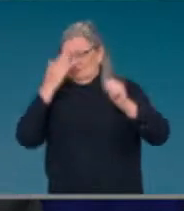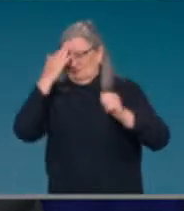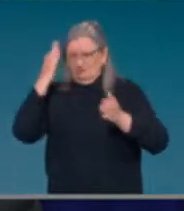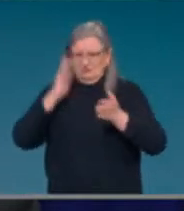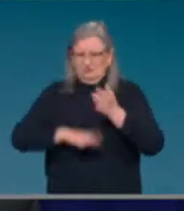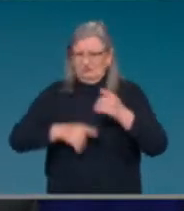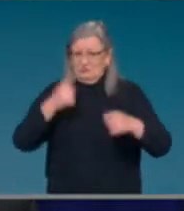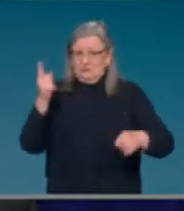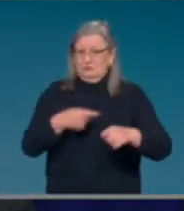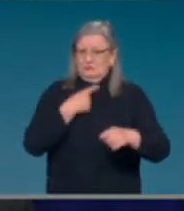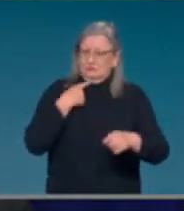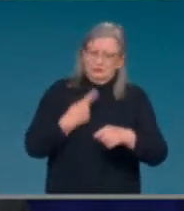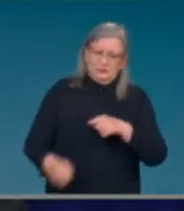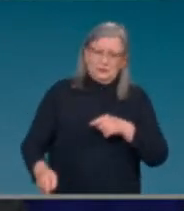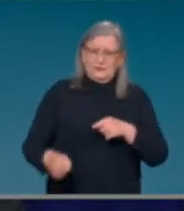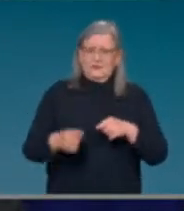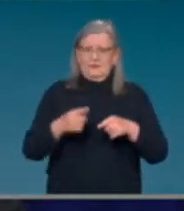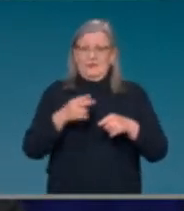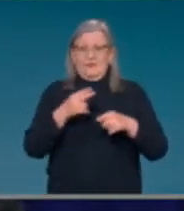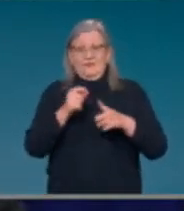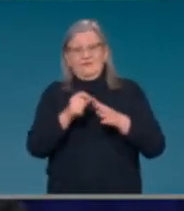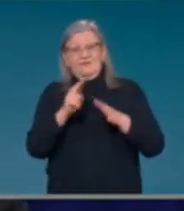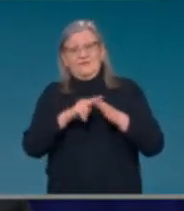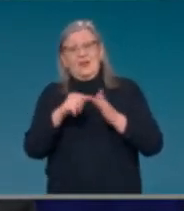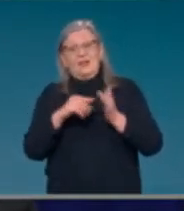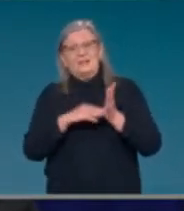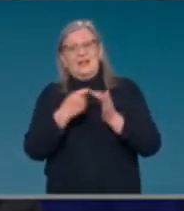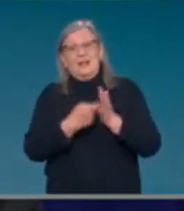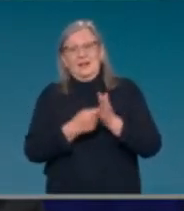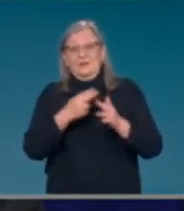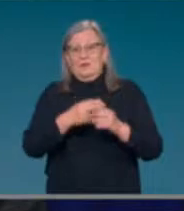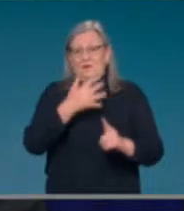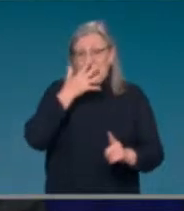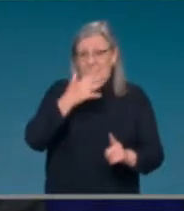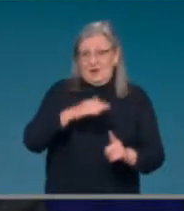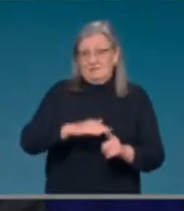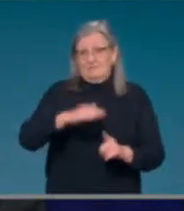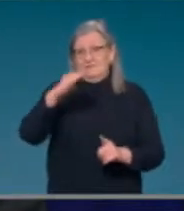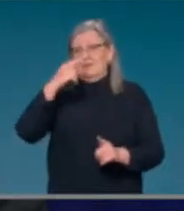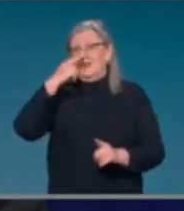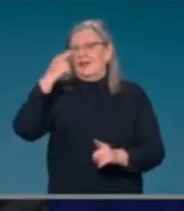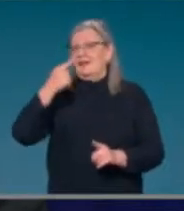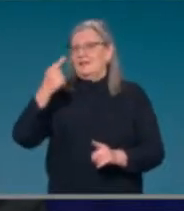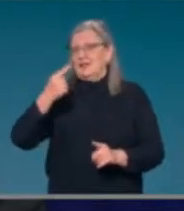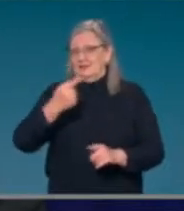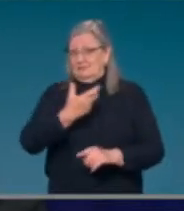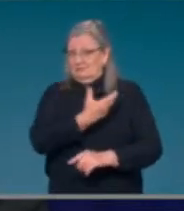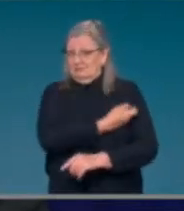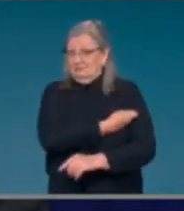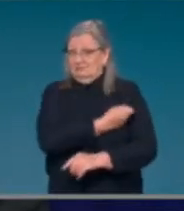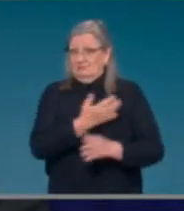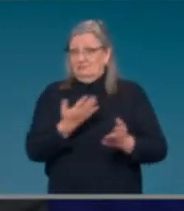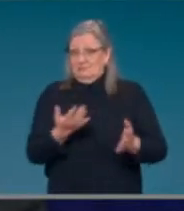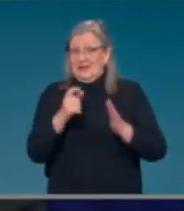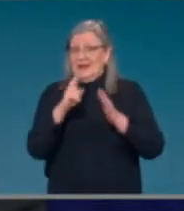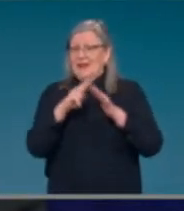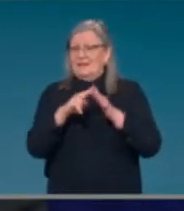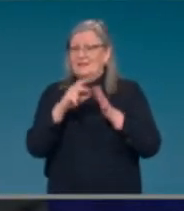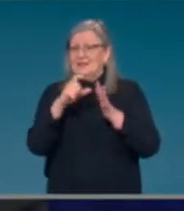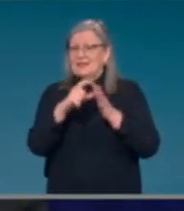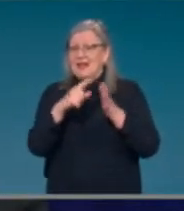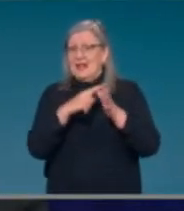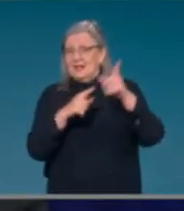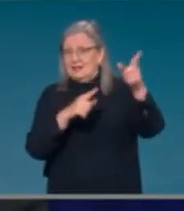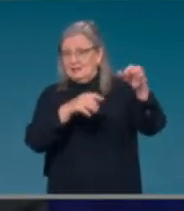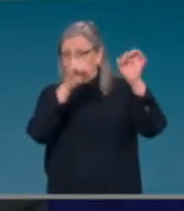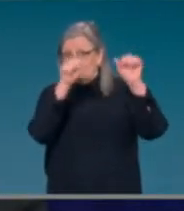application from Pfizer, five to 11 year old. That works through their system. involves FDA making a decision and then the U.S. Centers for Disease Control